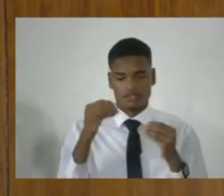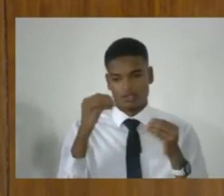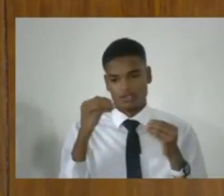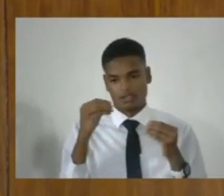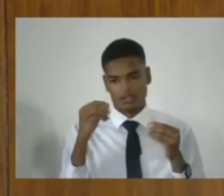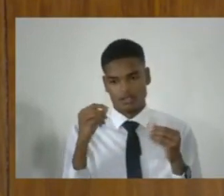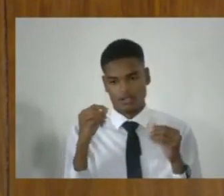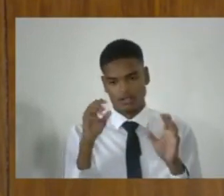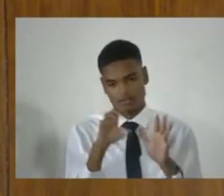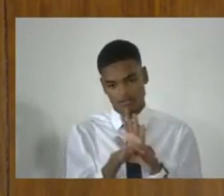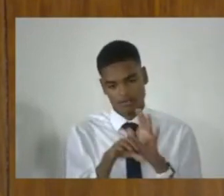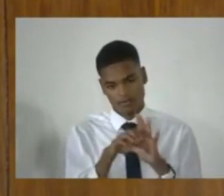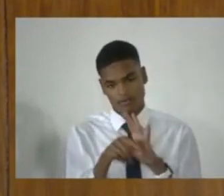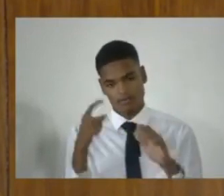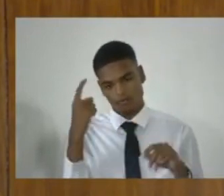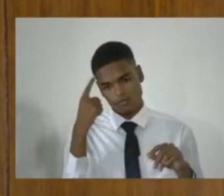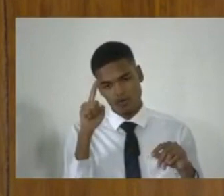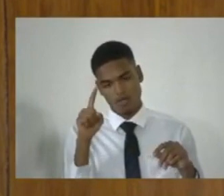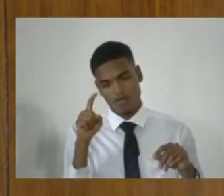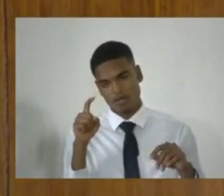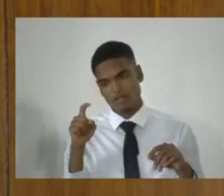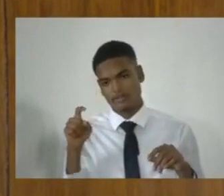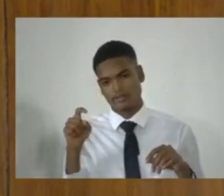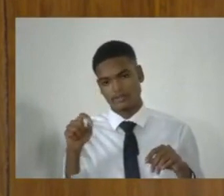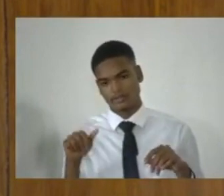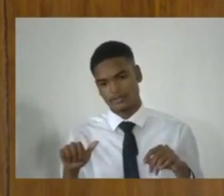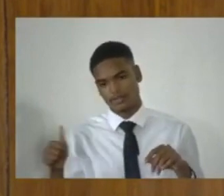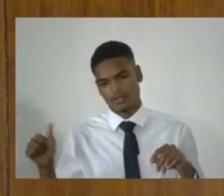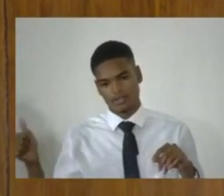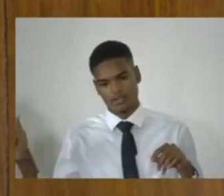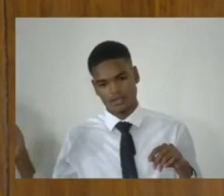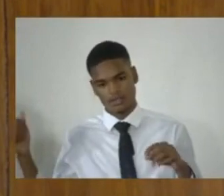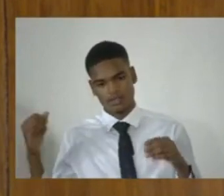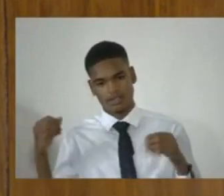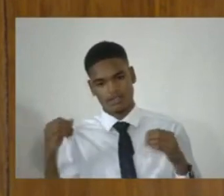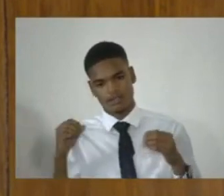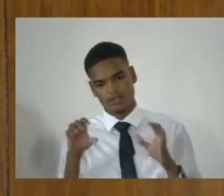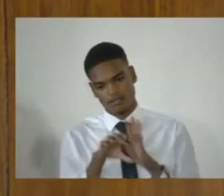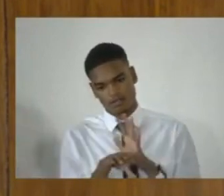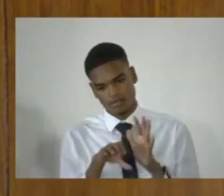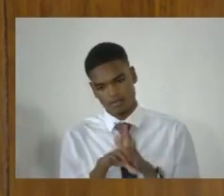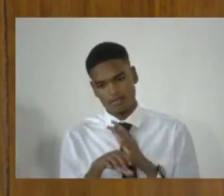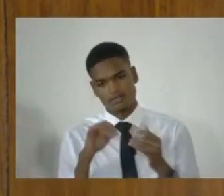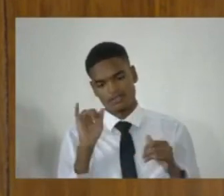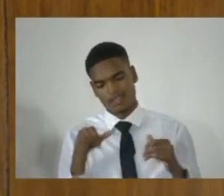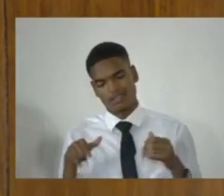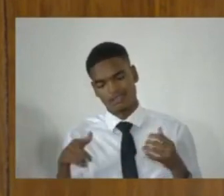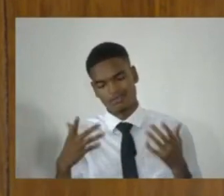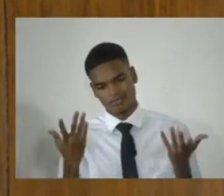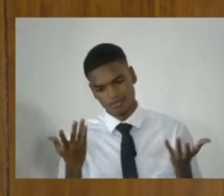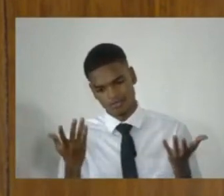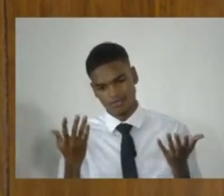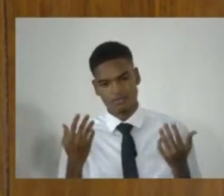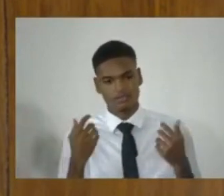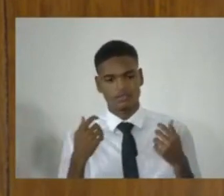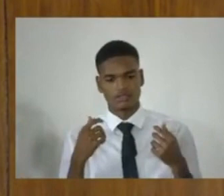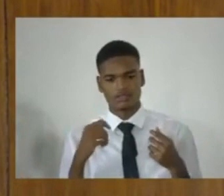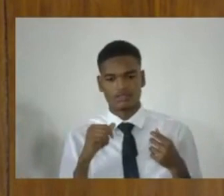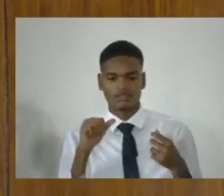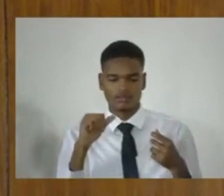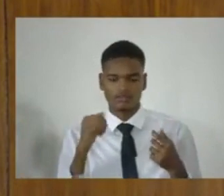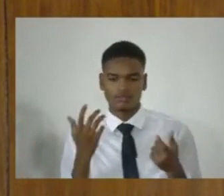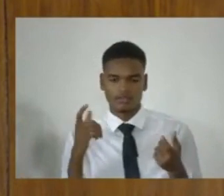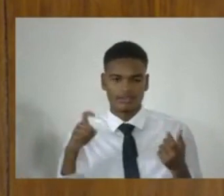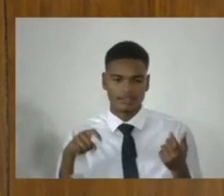out of several of the offenses in this legislation here, which, of course, is obviously necessary